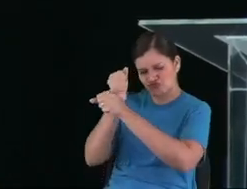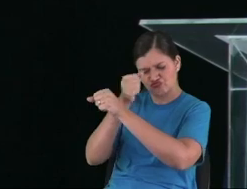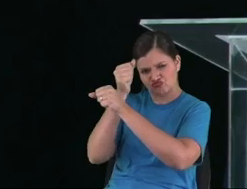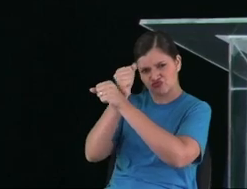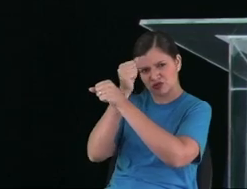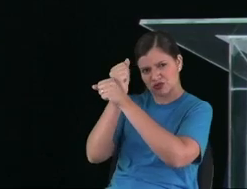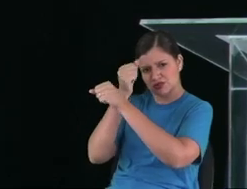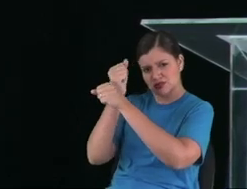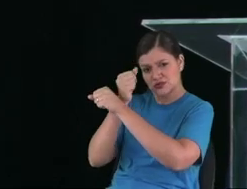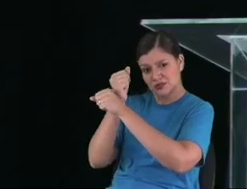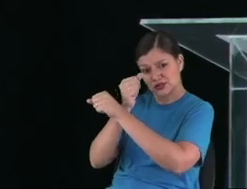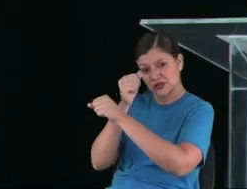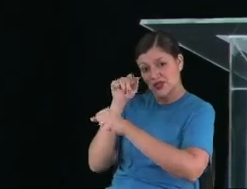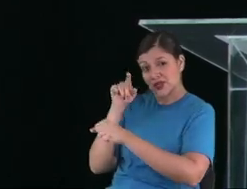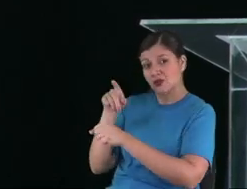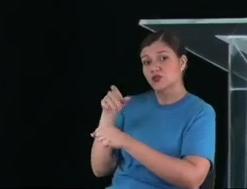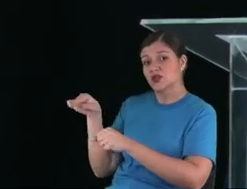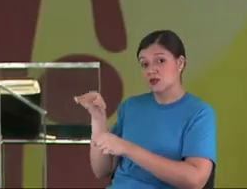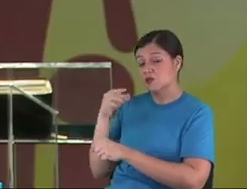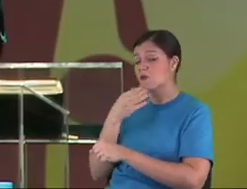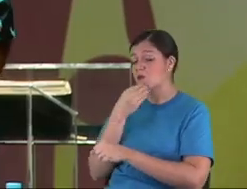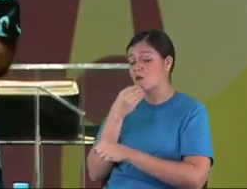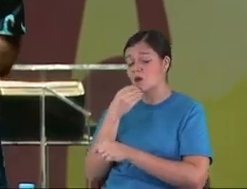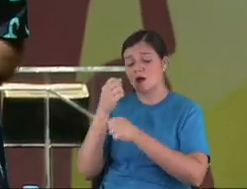17... He was playing that